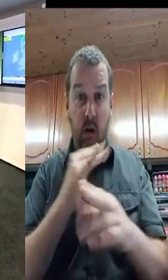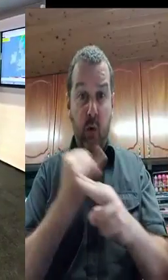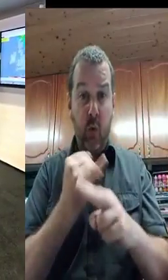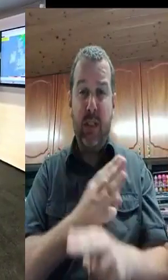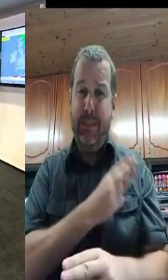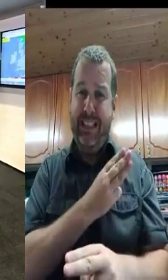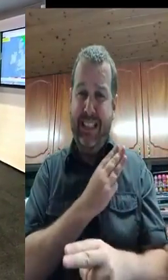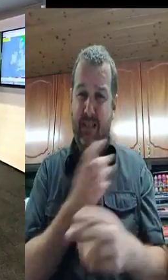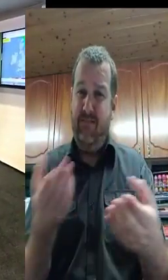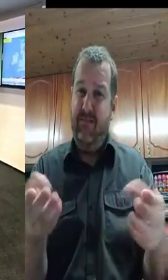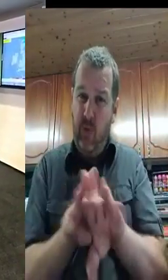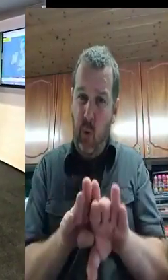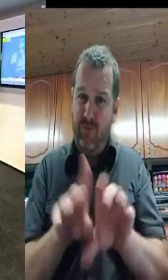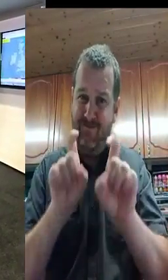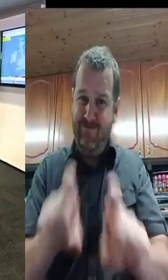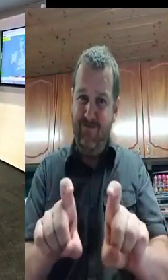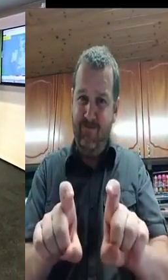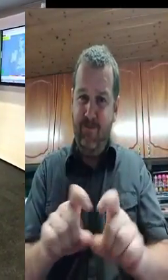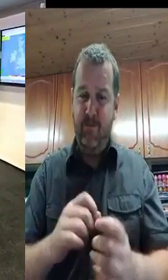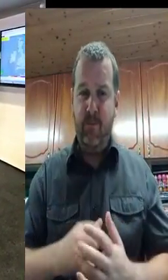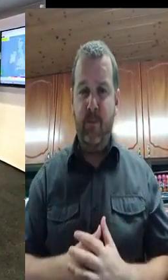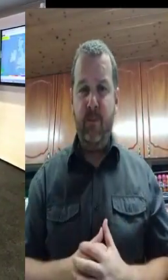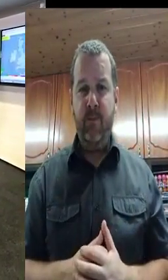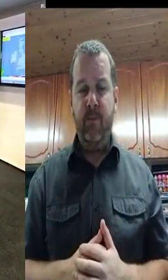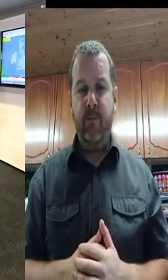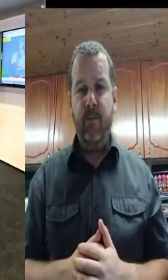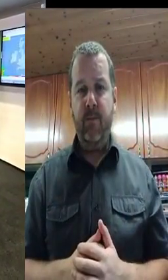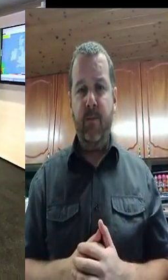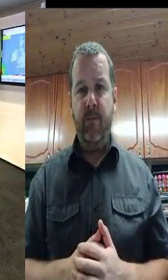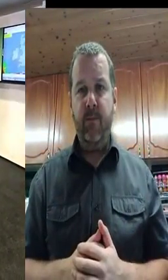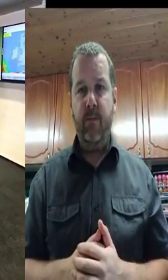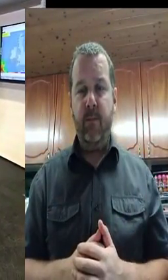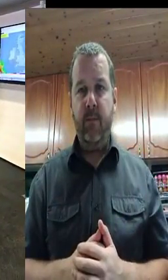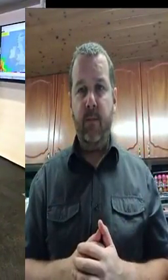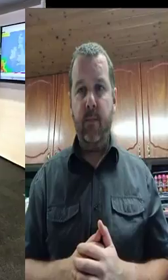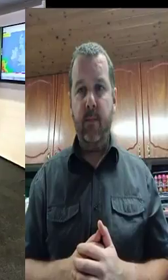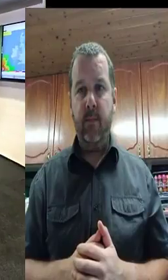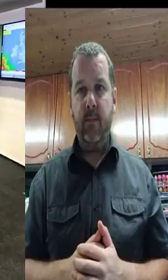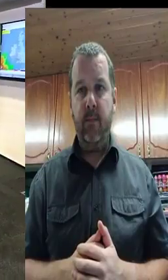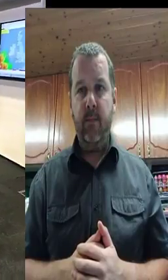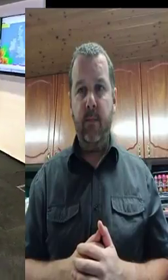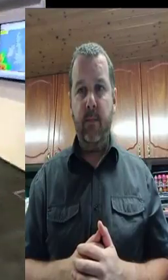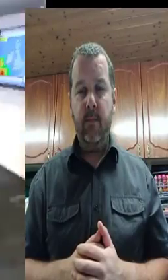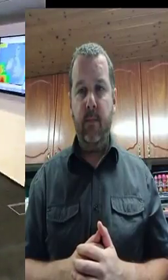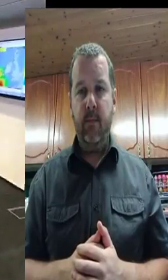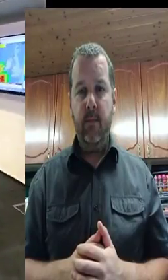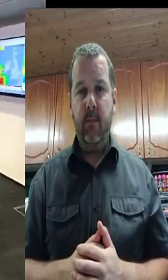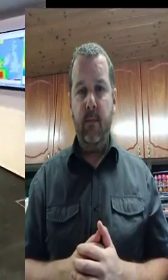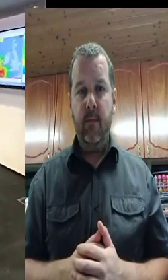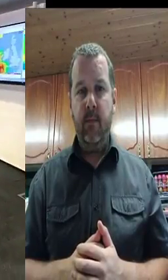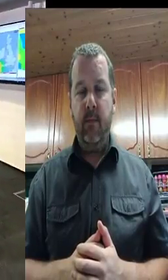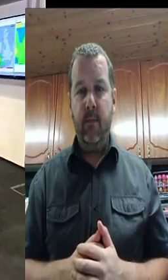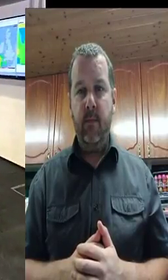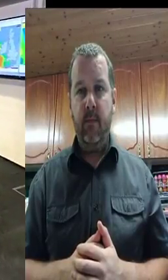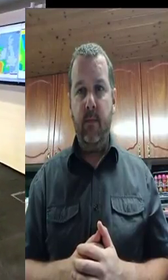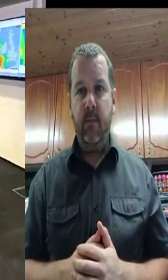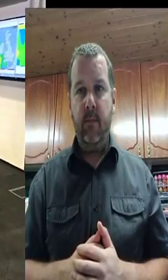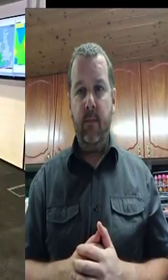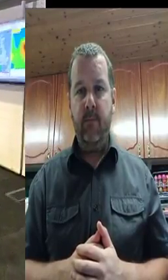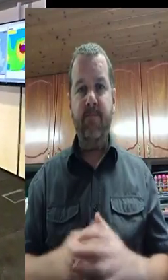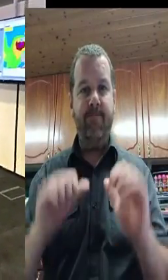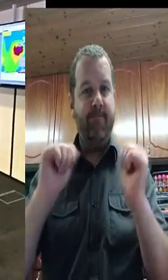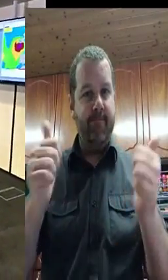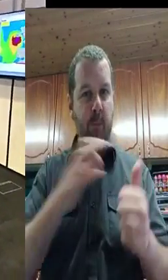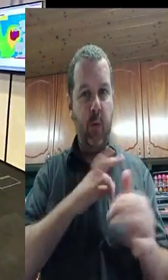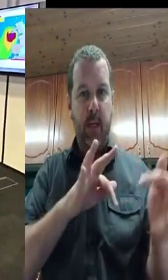days. Where decisions are made on this, they will be circulated through the media and direct contact